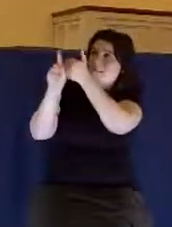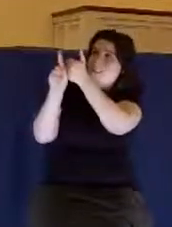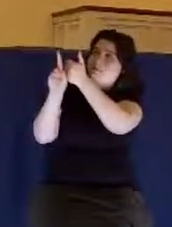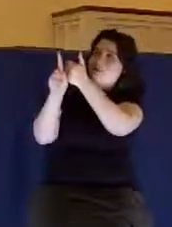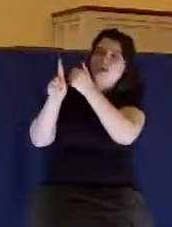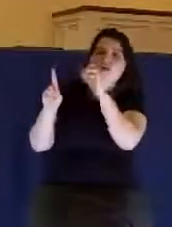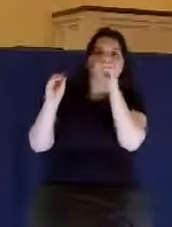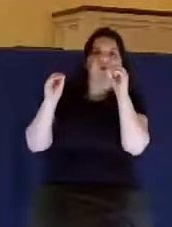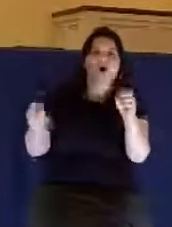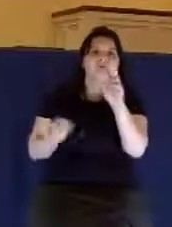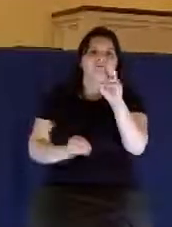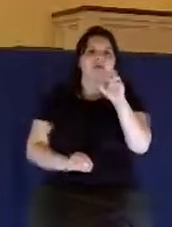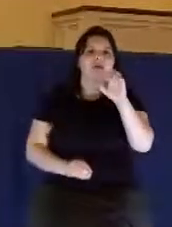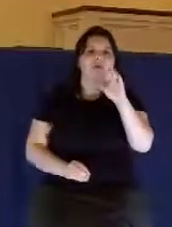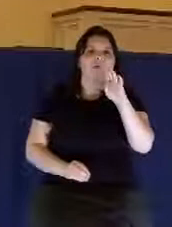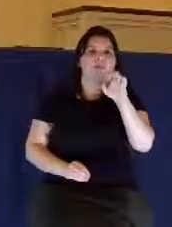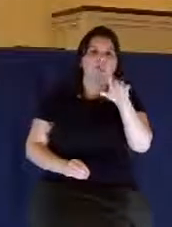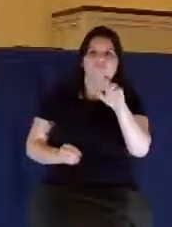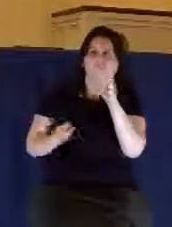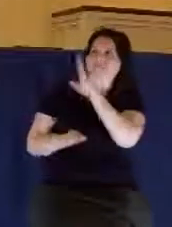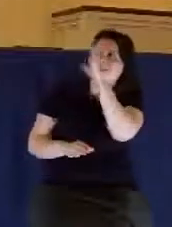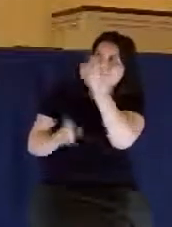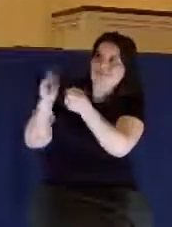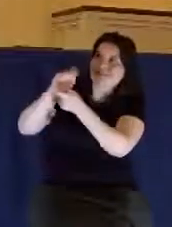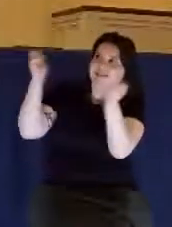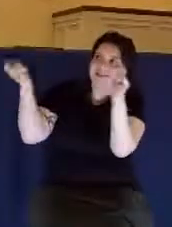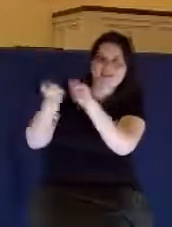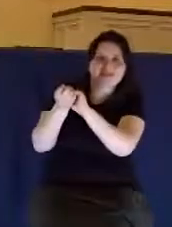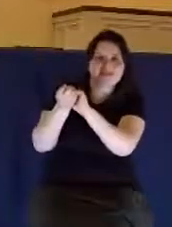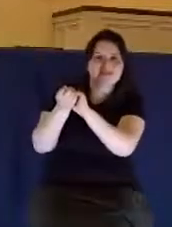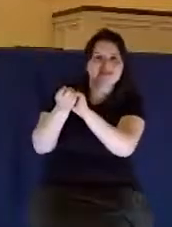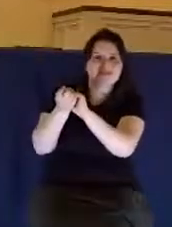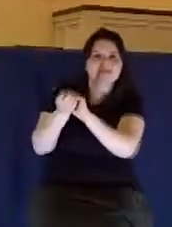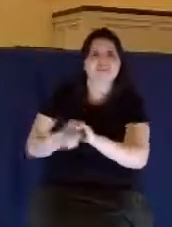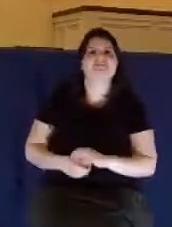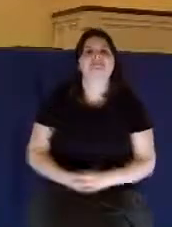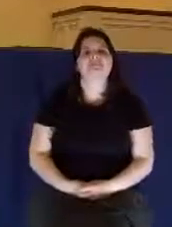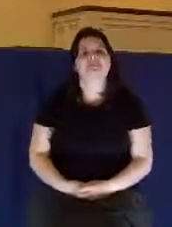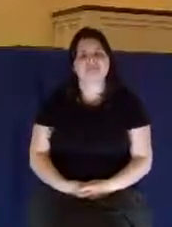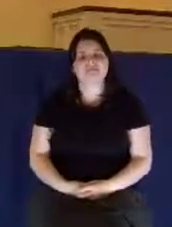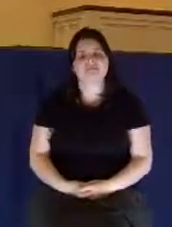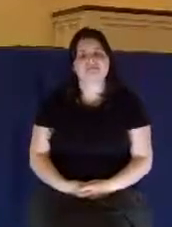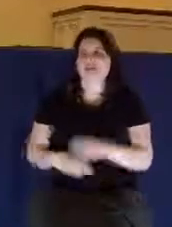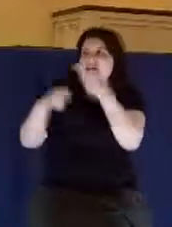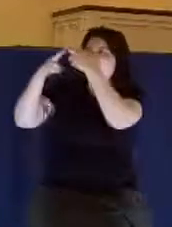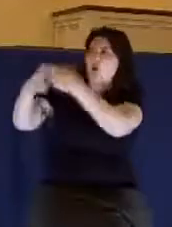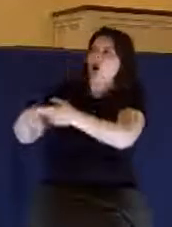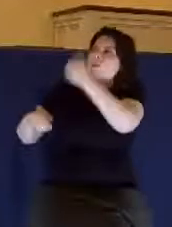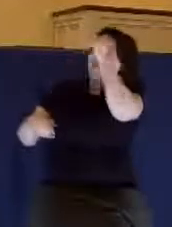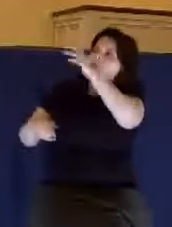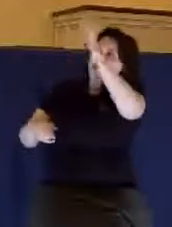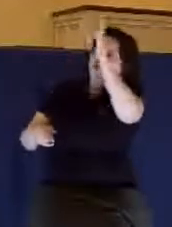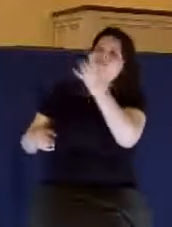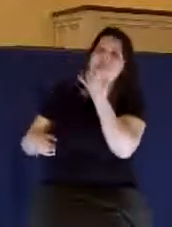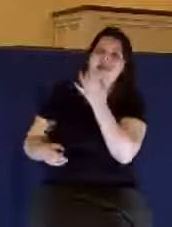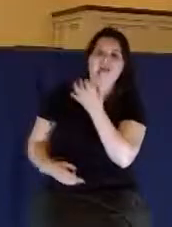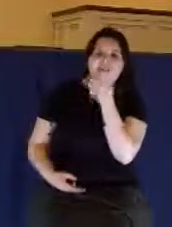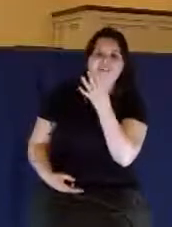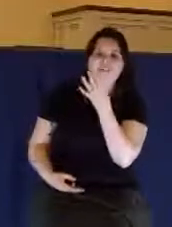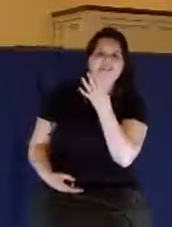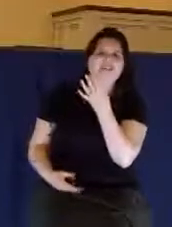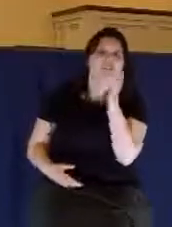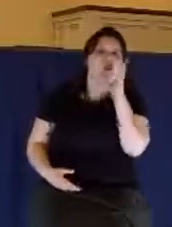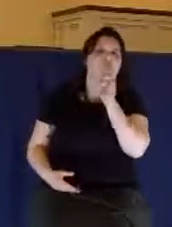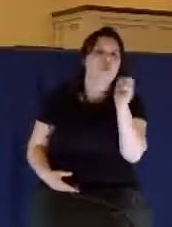God does not change. He's called the Father of lights. This is an ancient reference to God